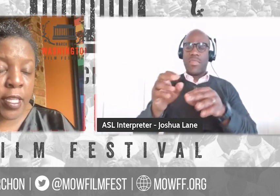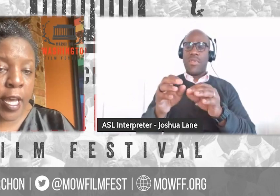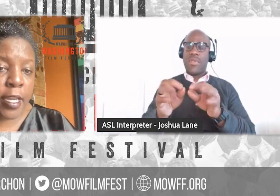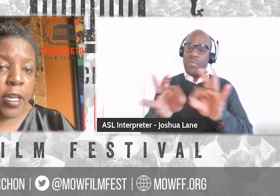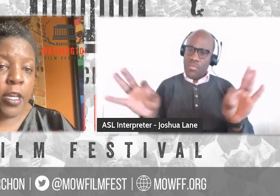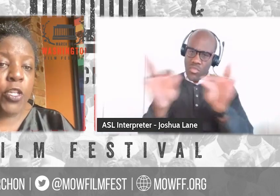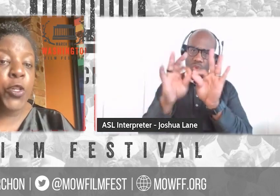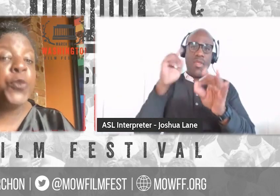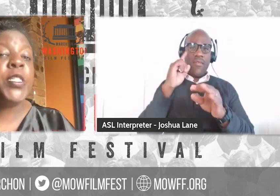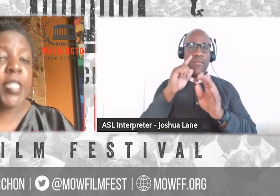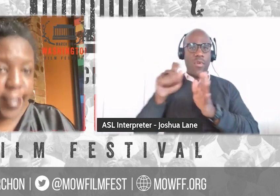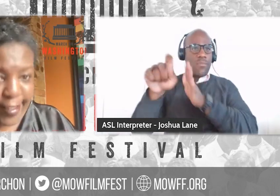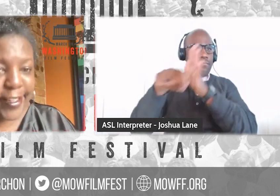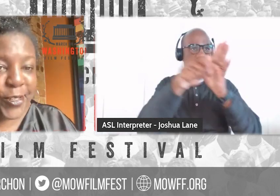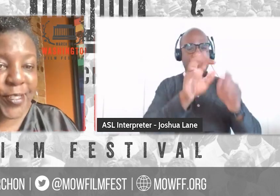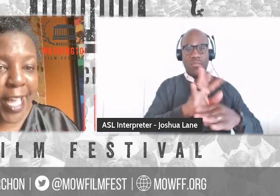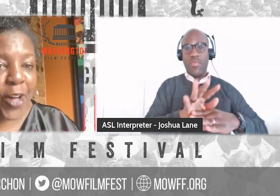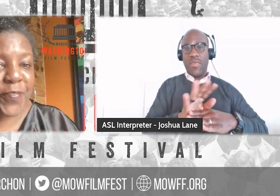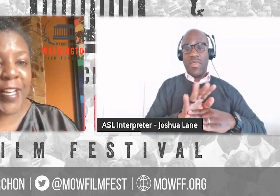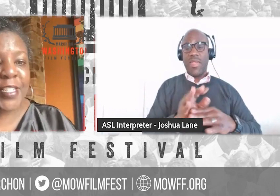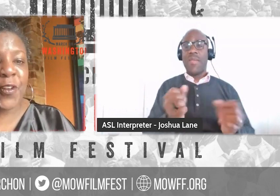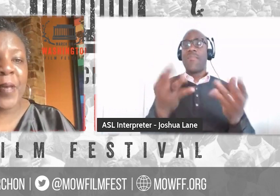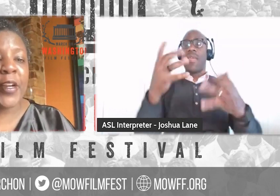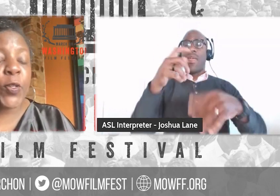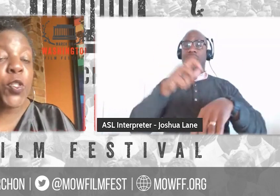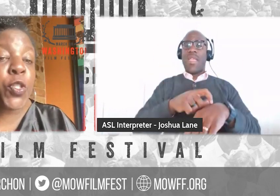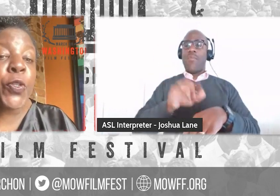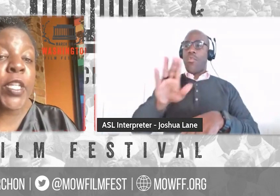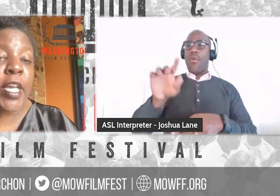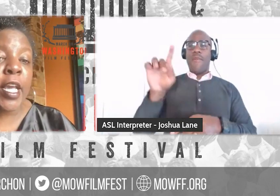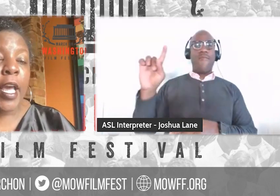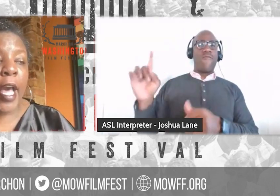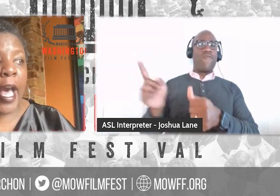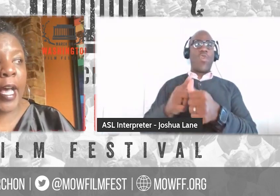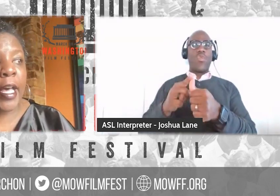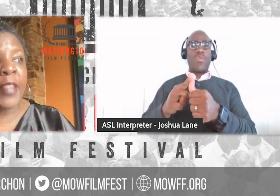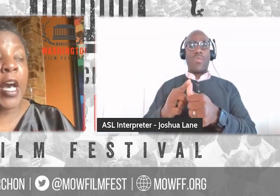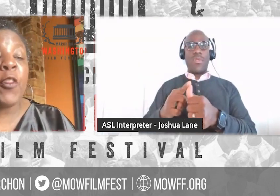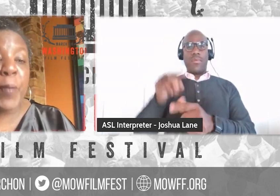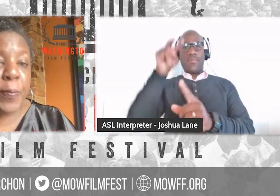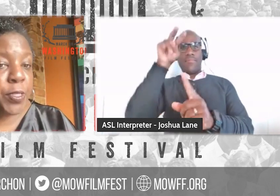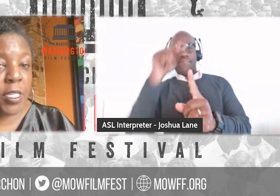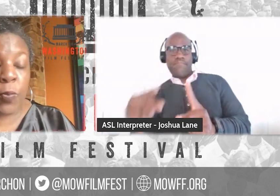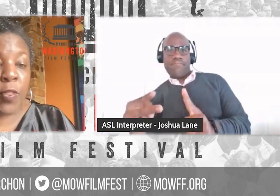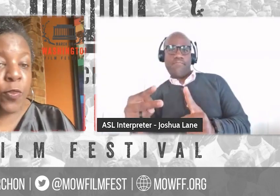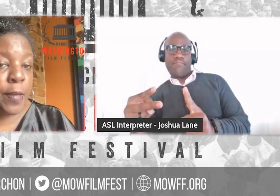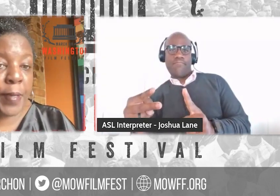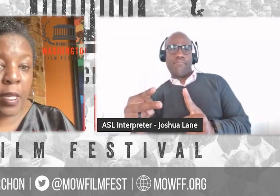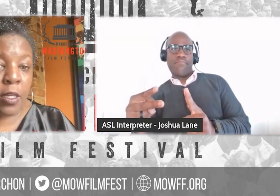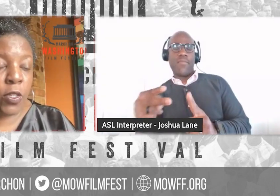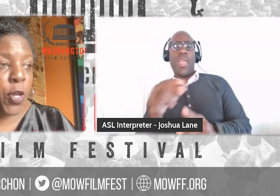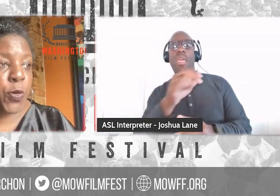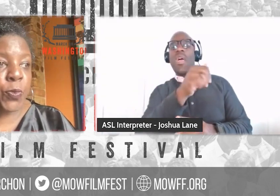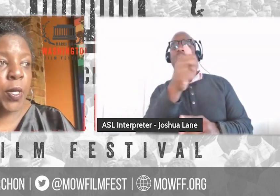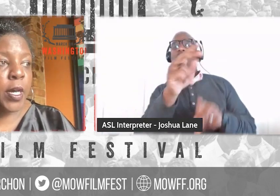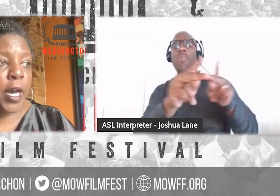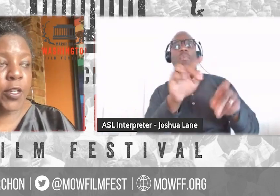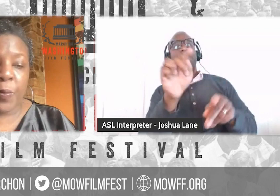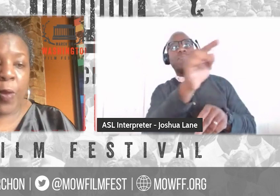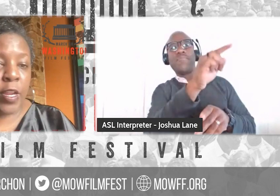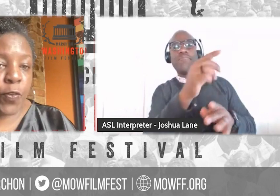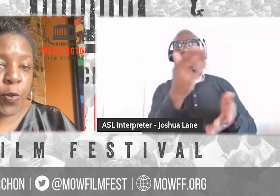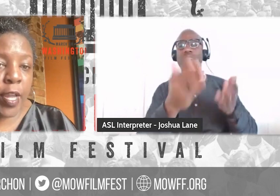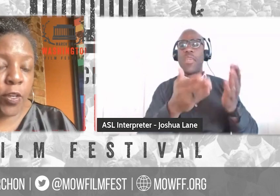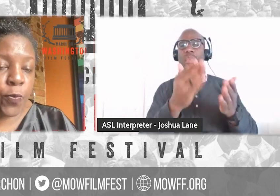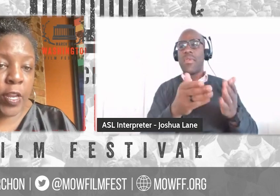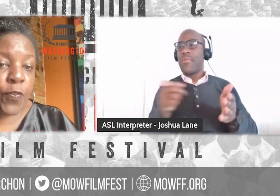first thing that you see yourself as a filmmaker, and certainly, uh, the other people see, whether they be, you know, uh,